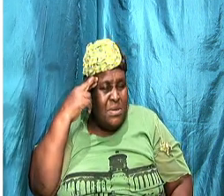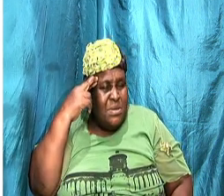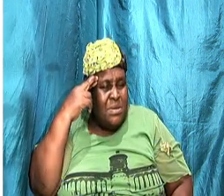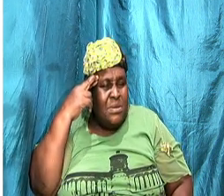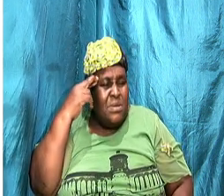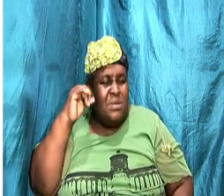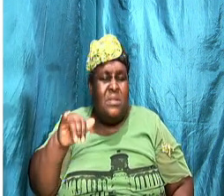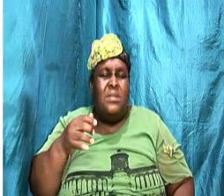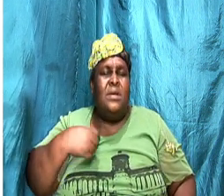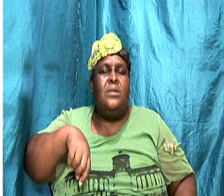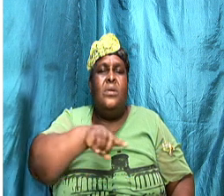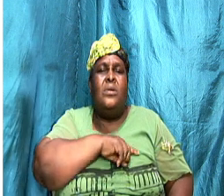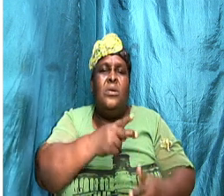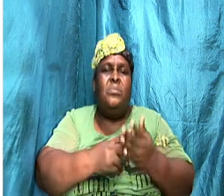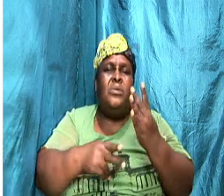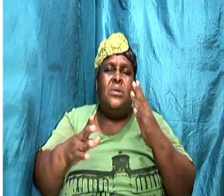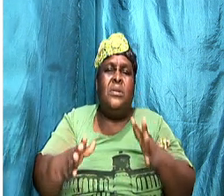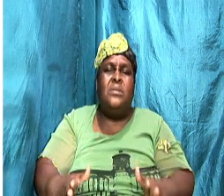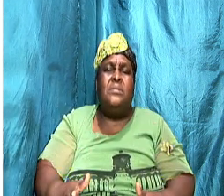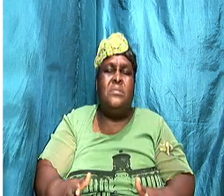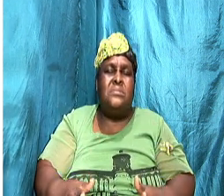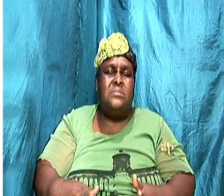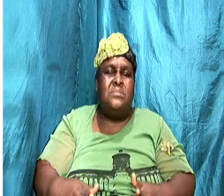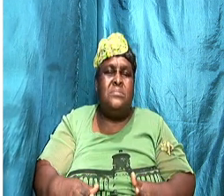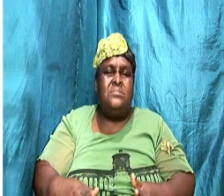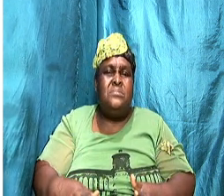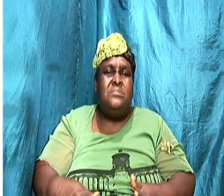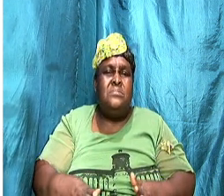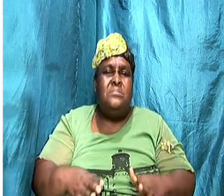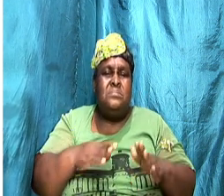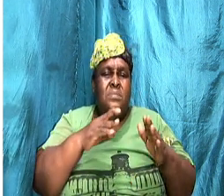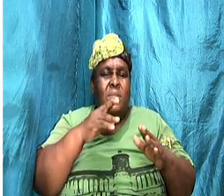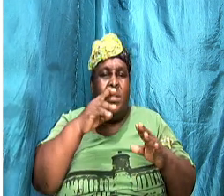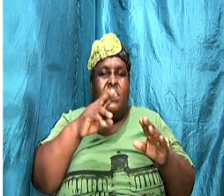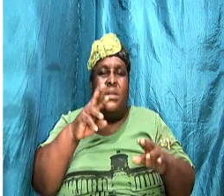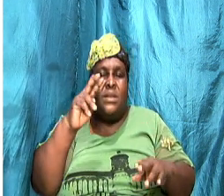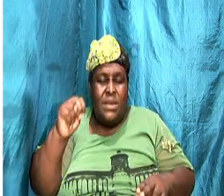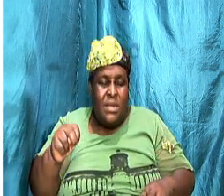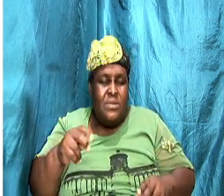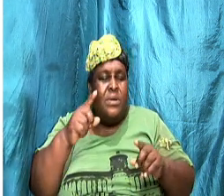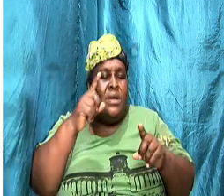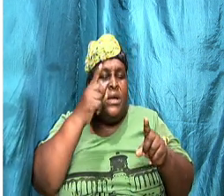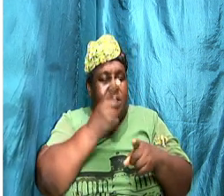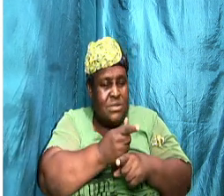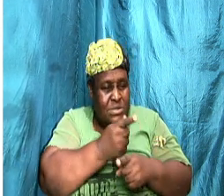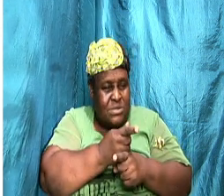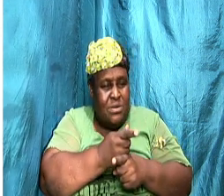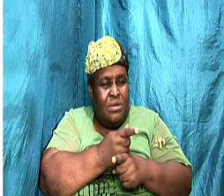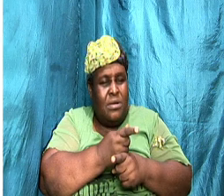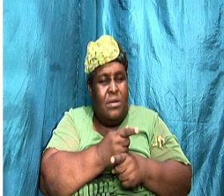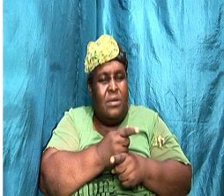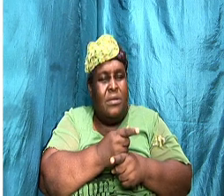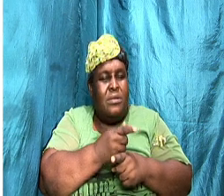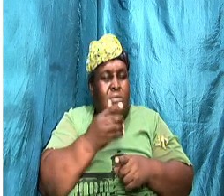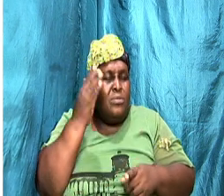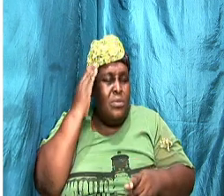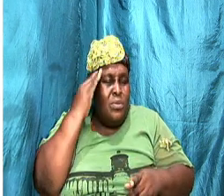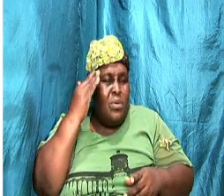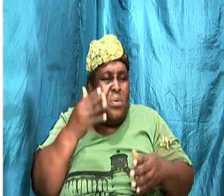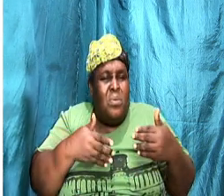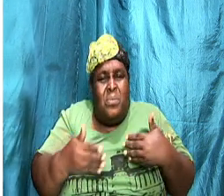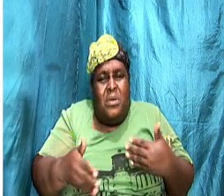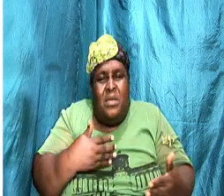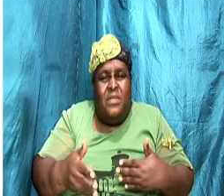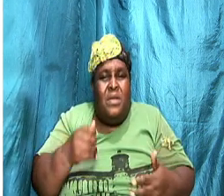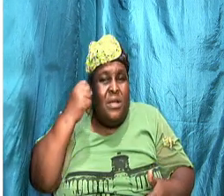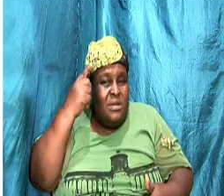that our partner you know needs the feedback so that they can know whether they are getting through or they are